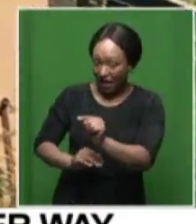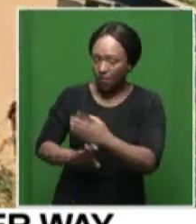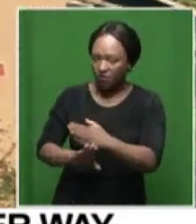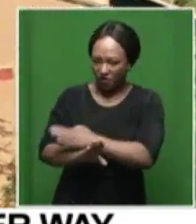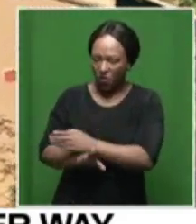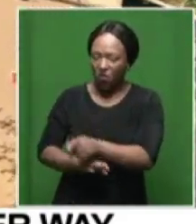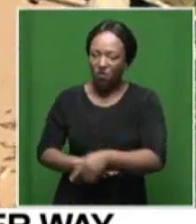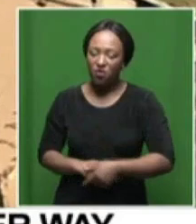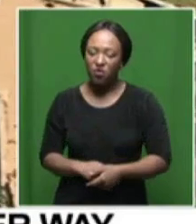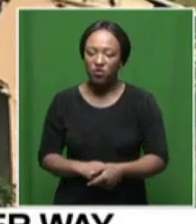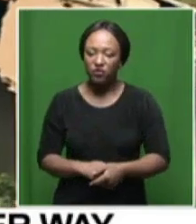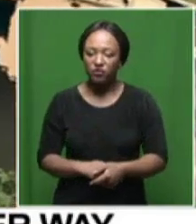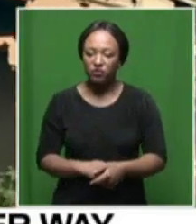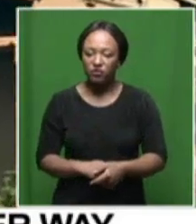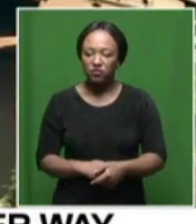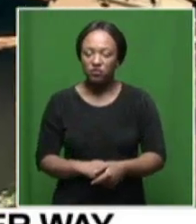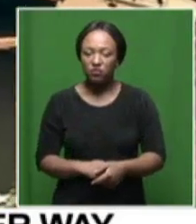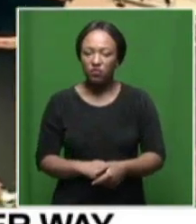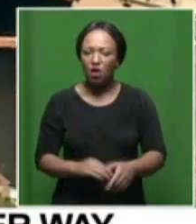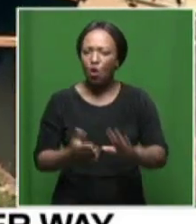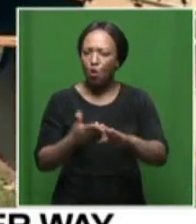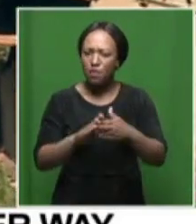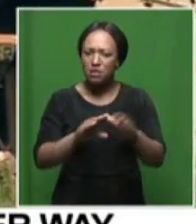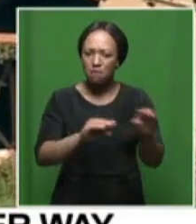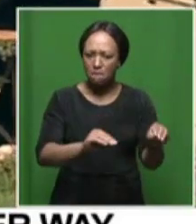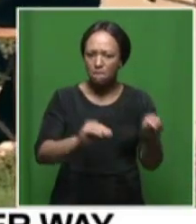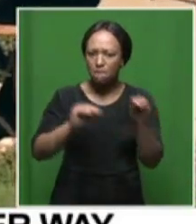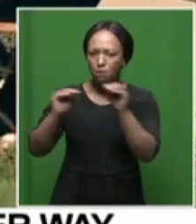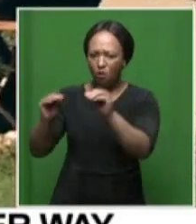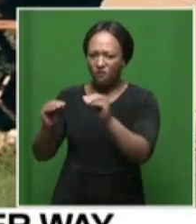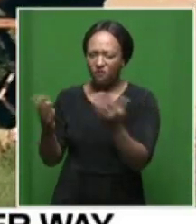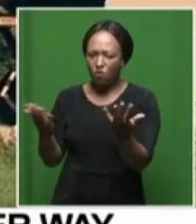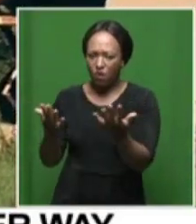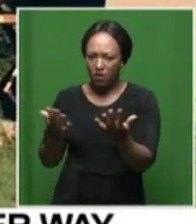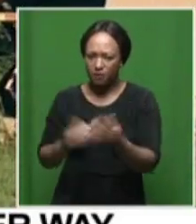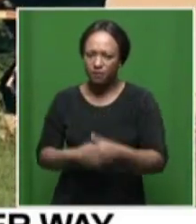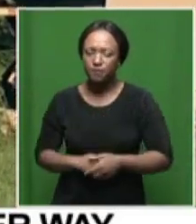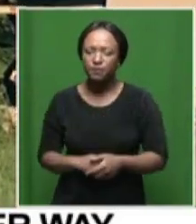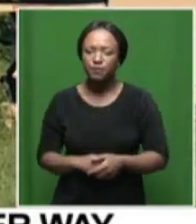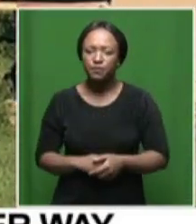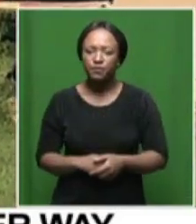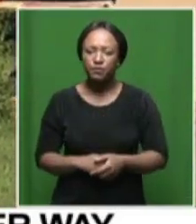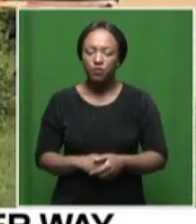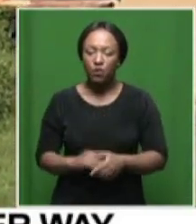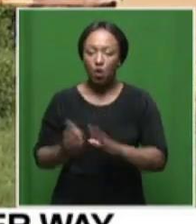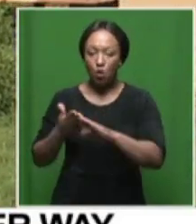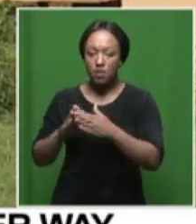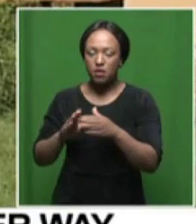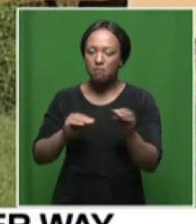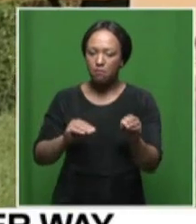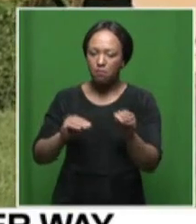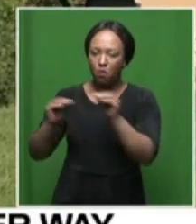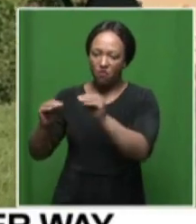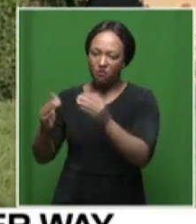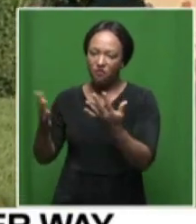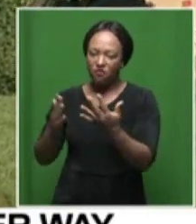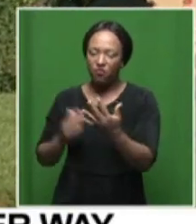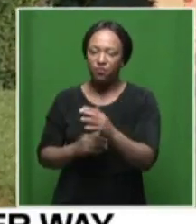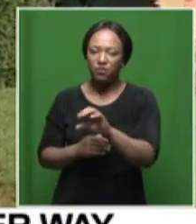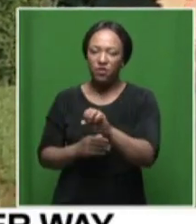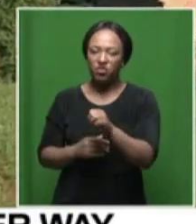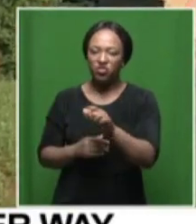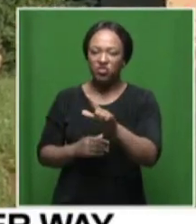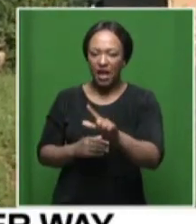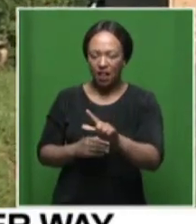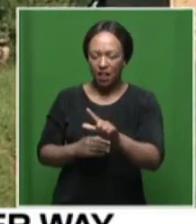so where are the residents been moved to we the currently we've moved some of the residents at shell ultra city